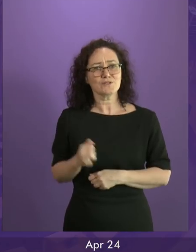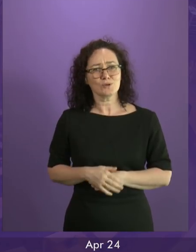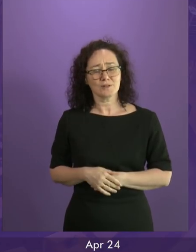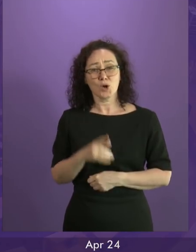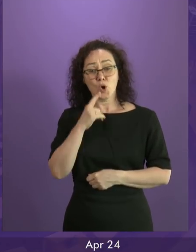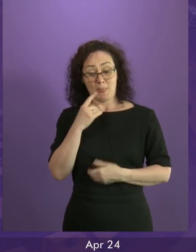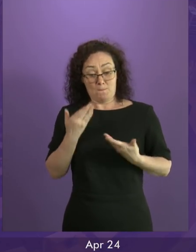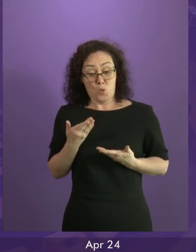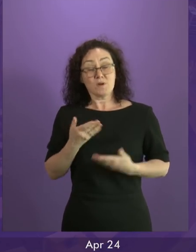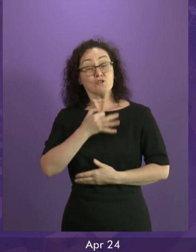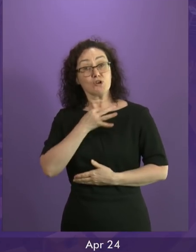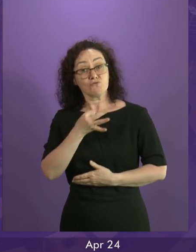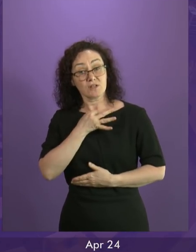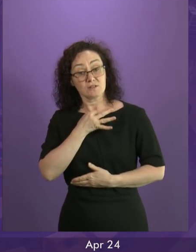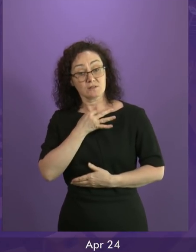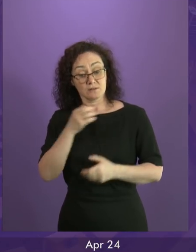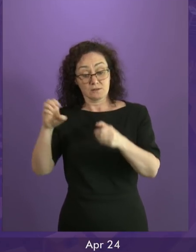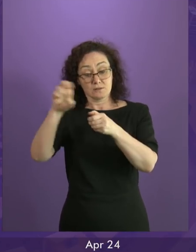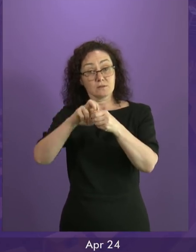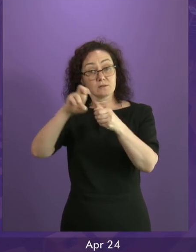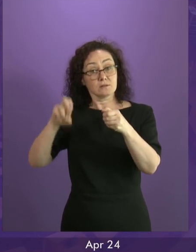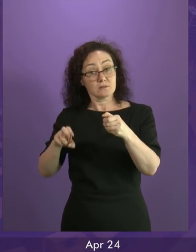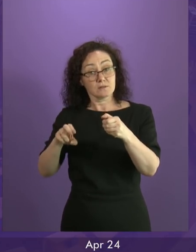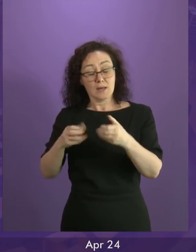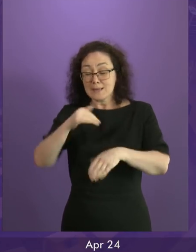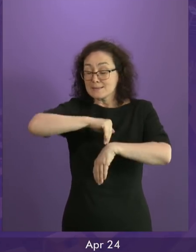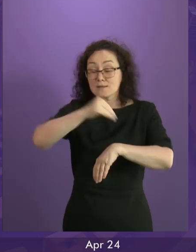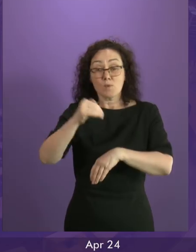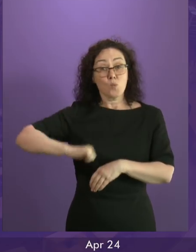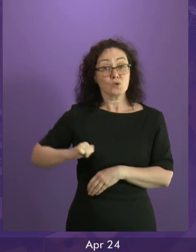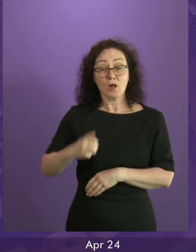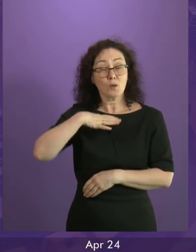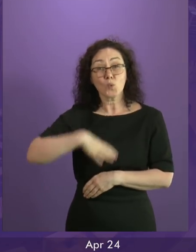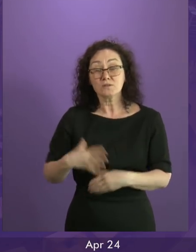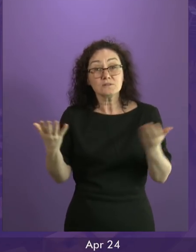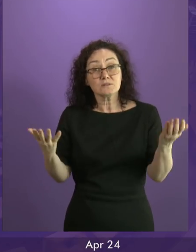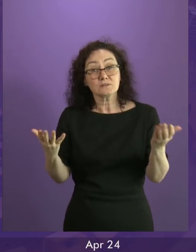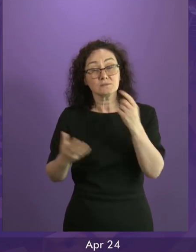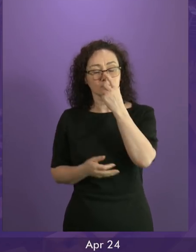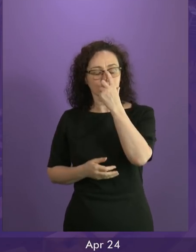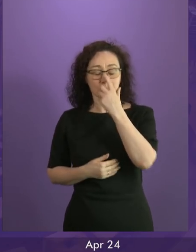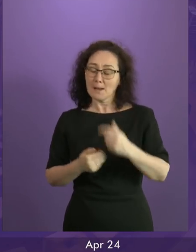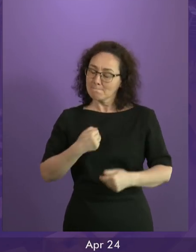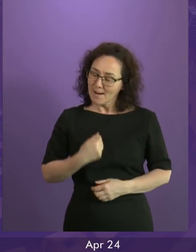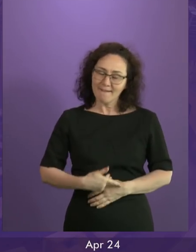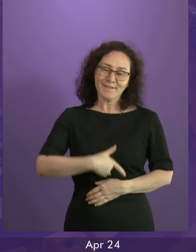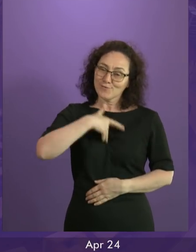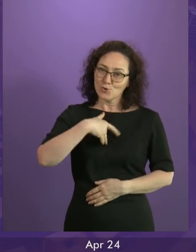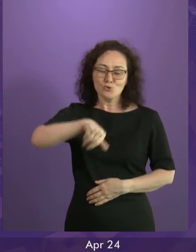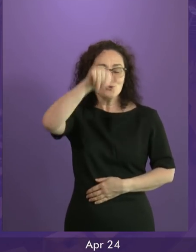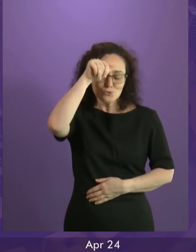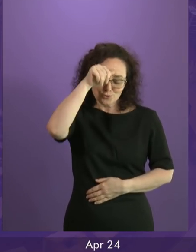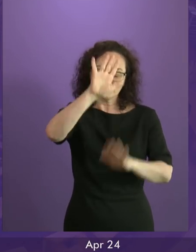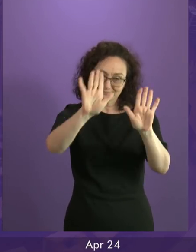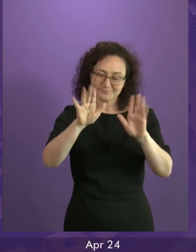surely we must come together and decide what to do in response to that. My view, as you know, as everybody knows,